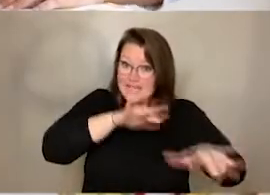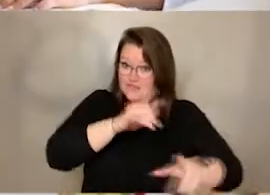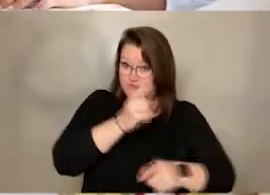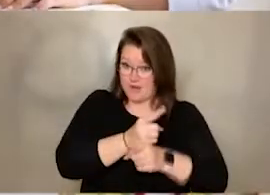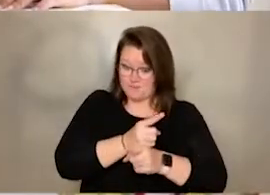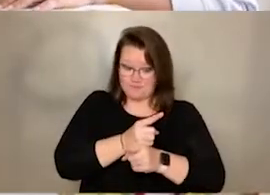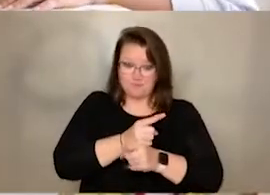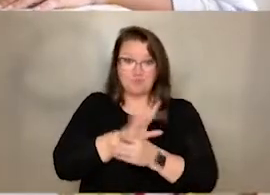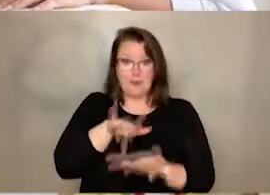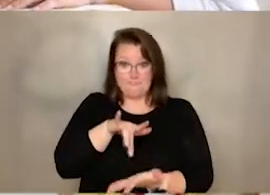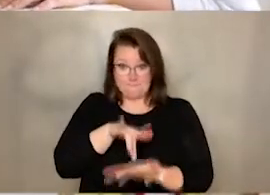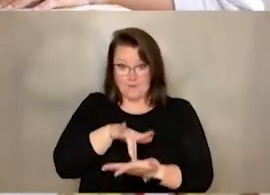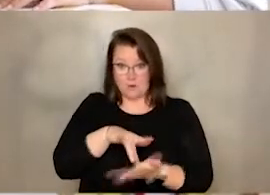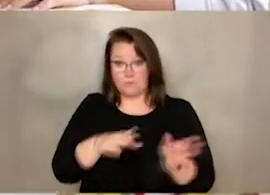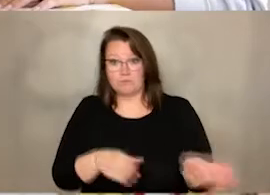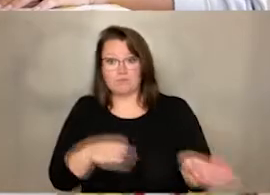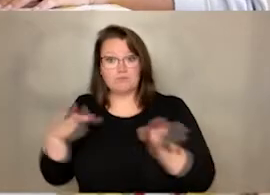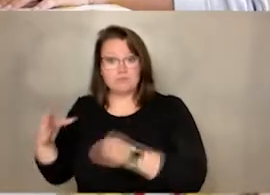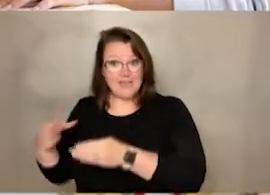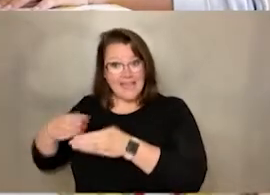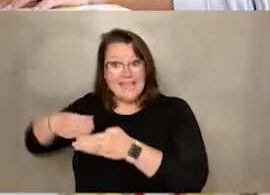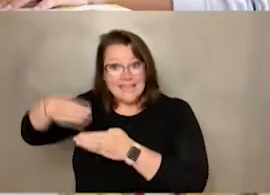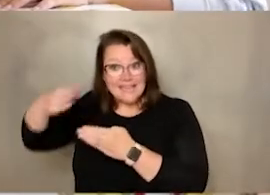And then we have the end